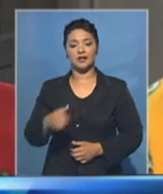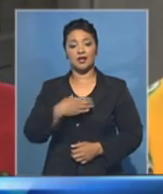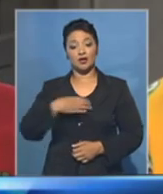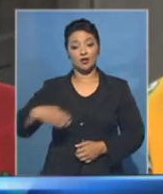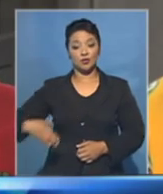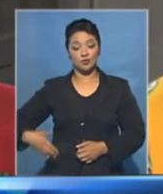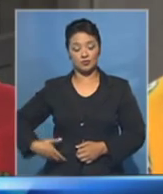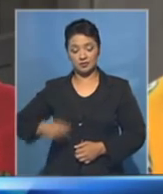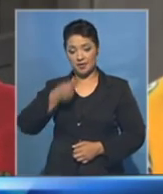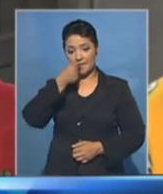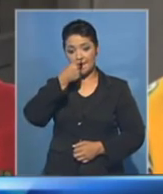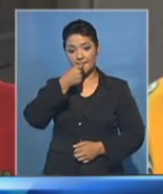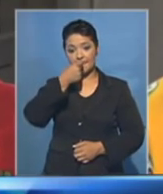President,